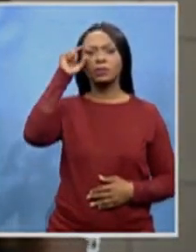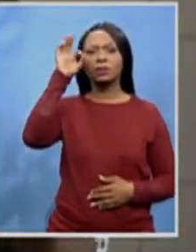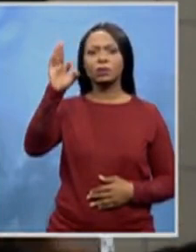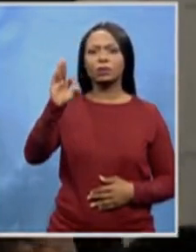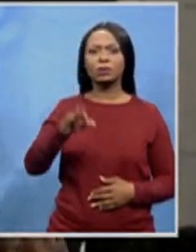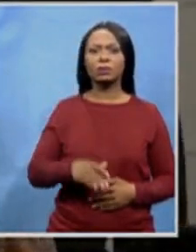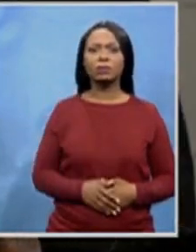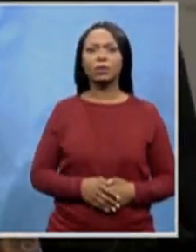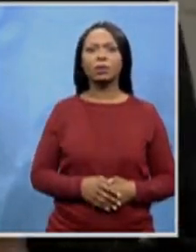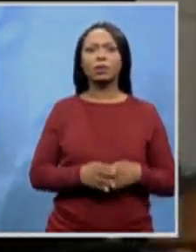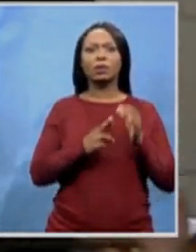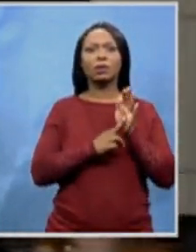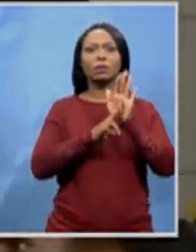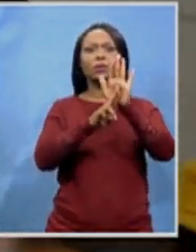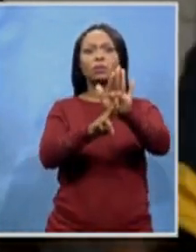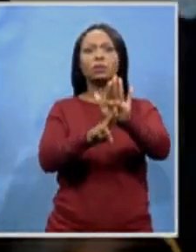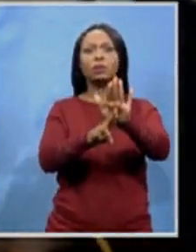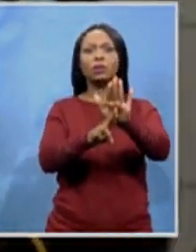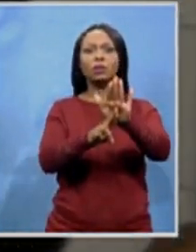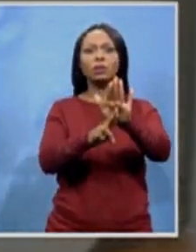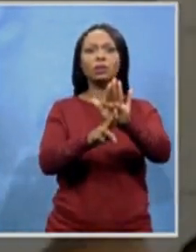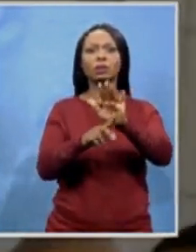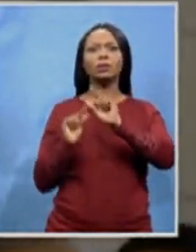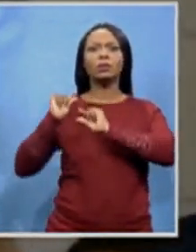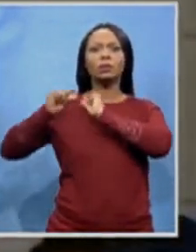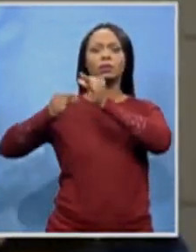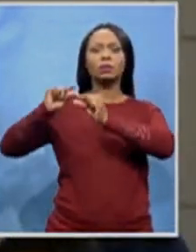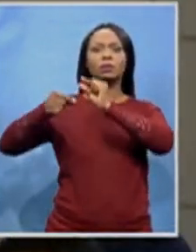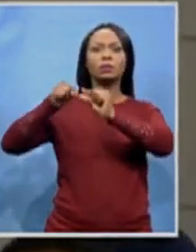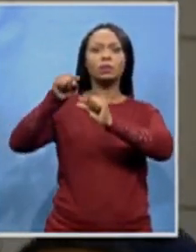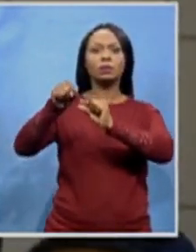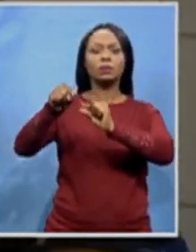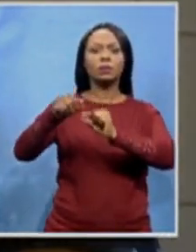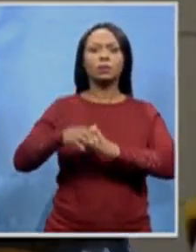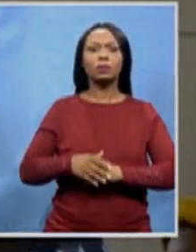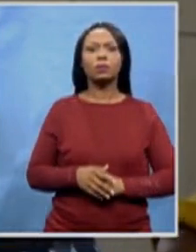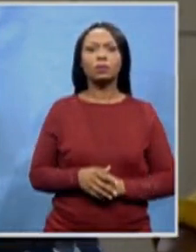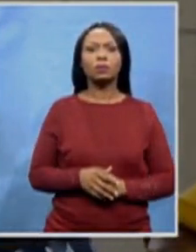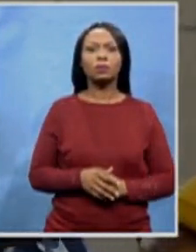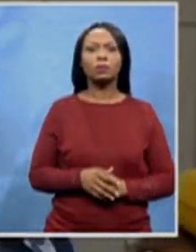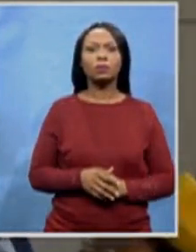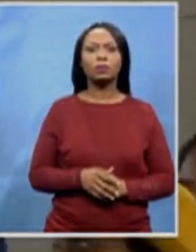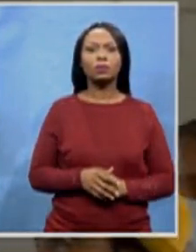and led with the Kwaipo generation.